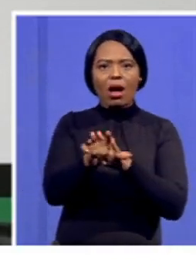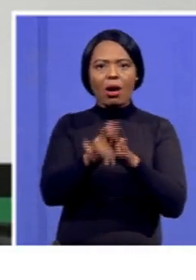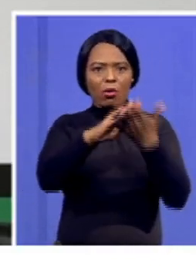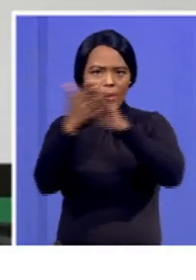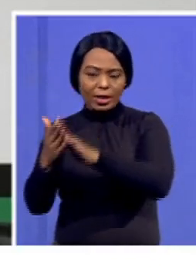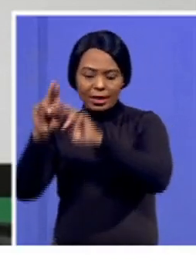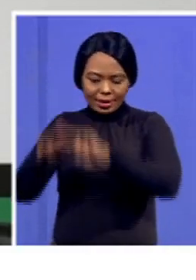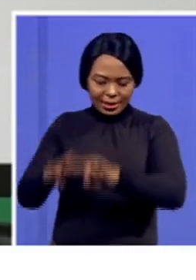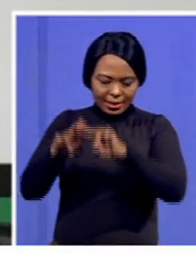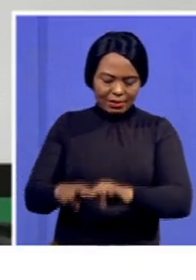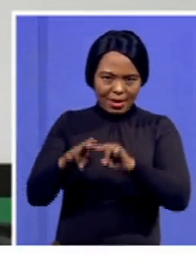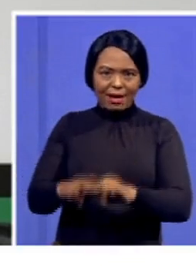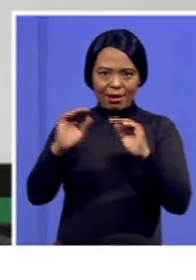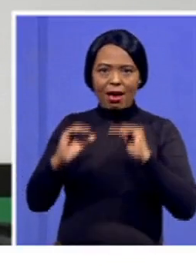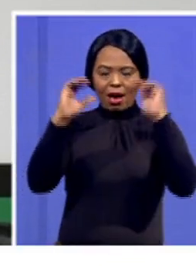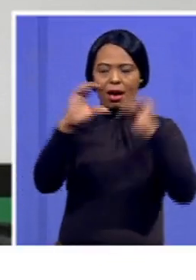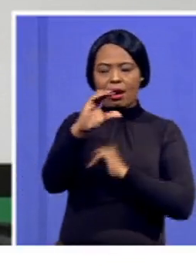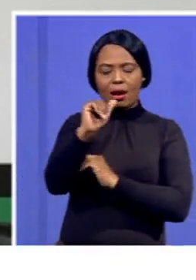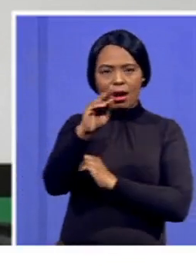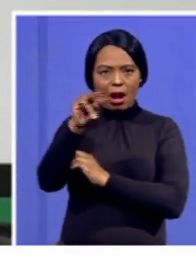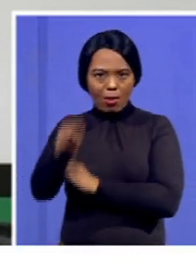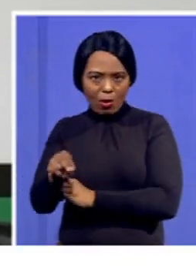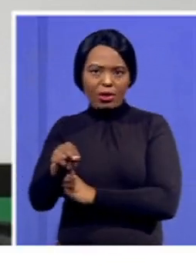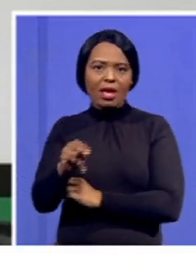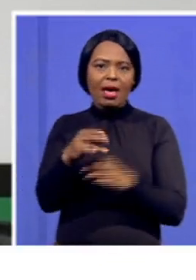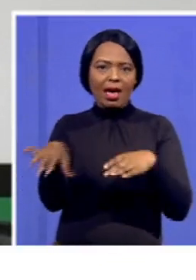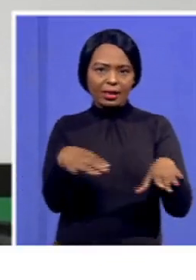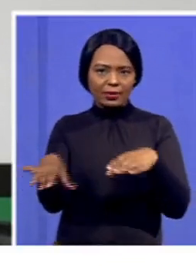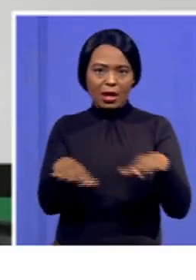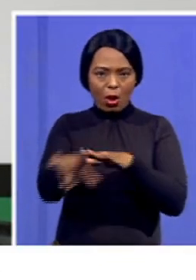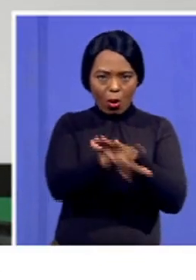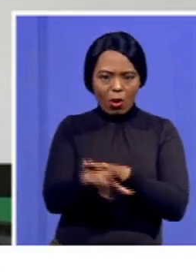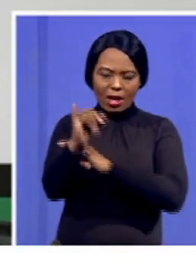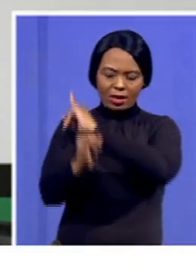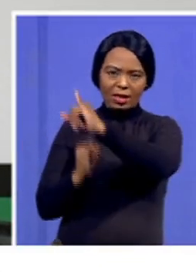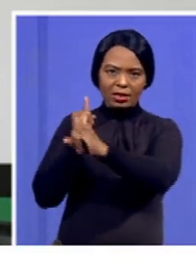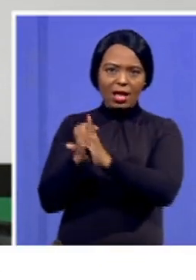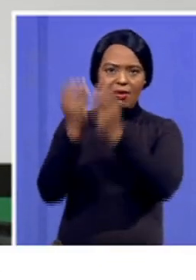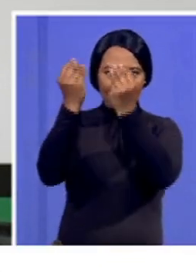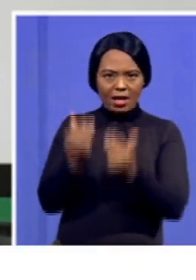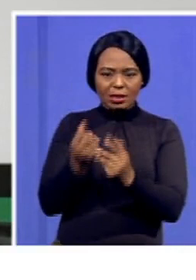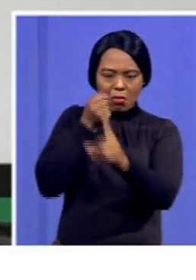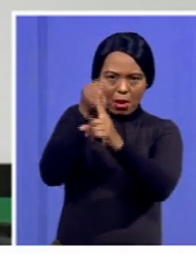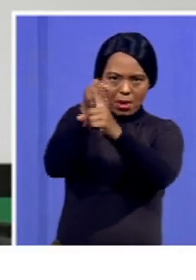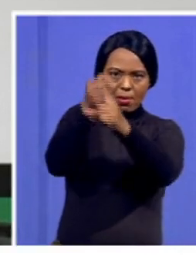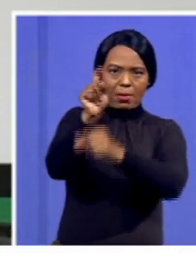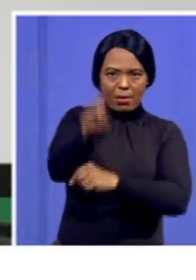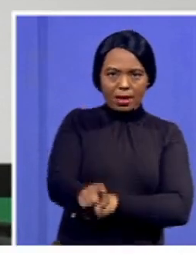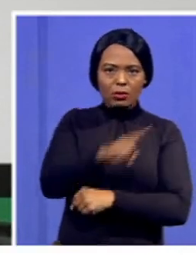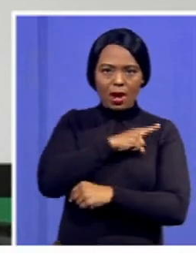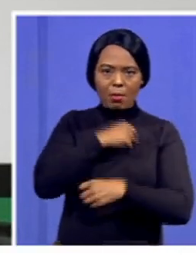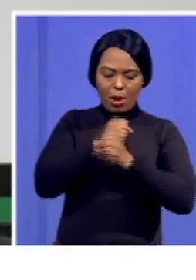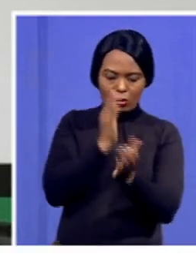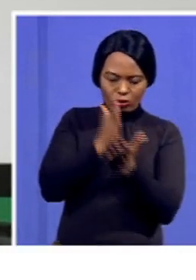on the current high-carbon activities. Local and international funds must be mobilised to ensure that there is a just transition.